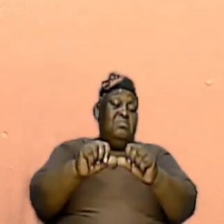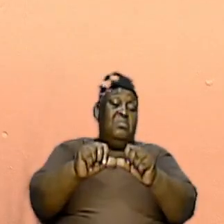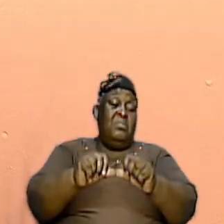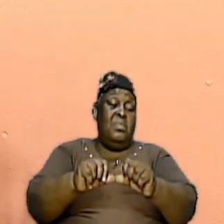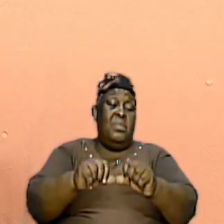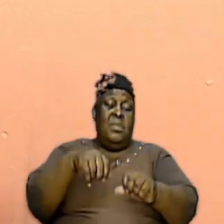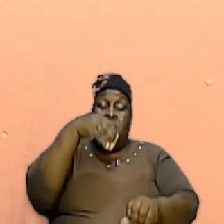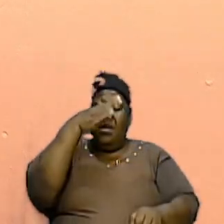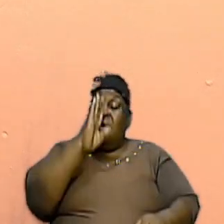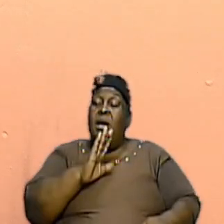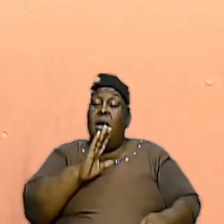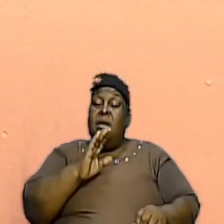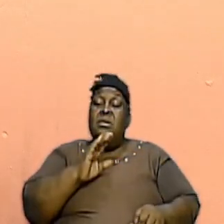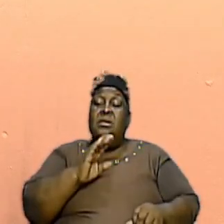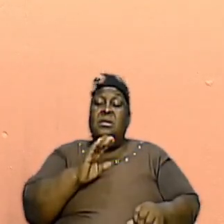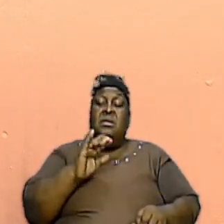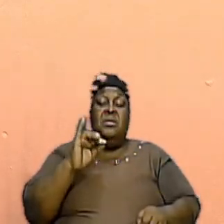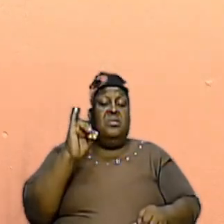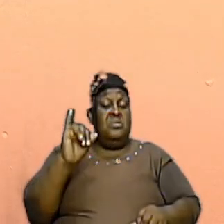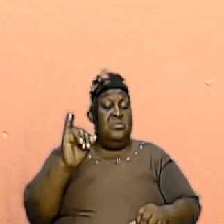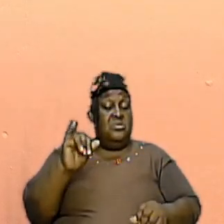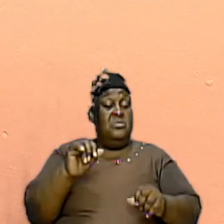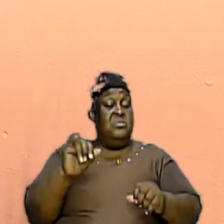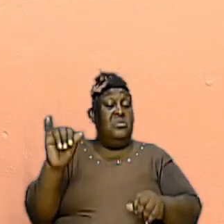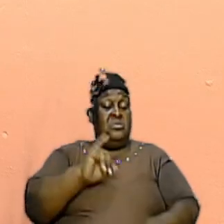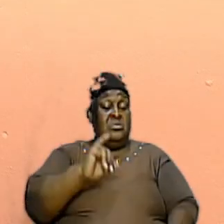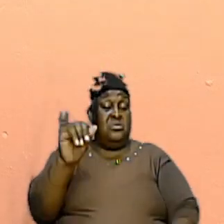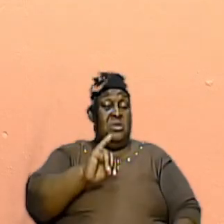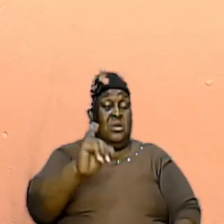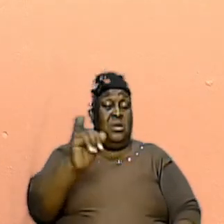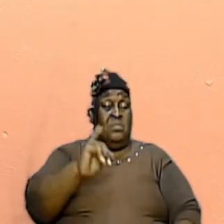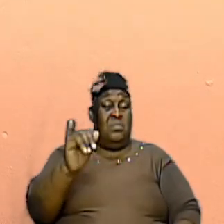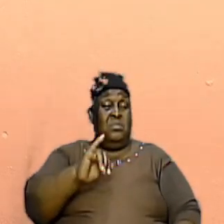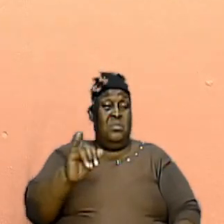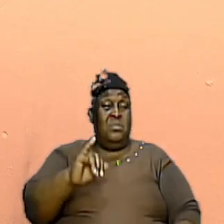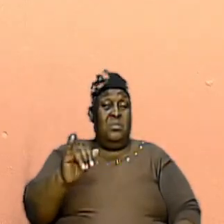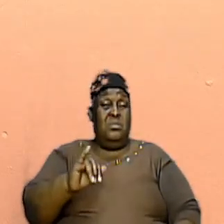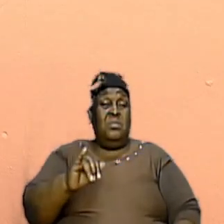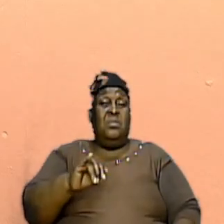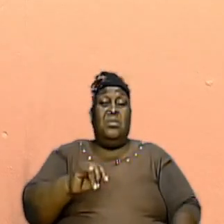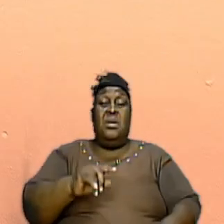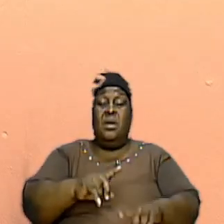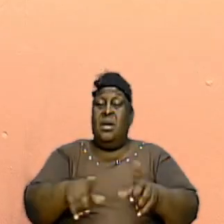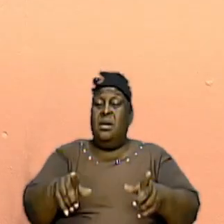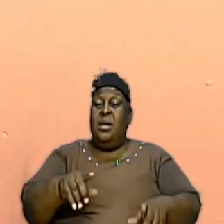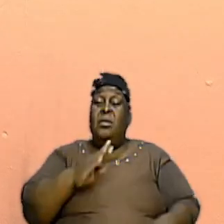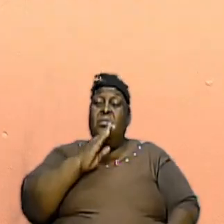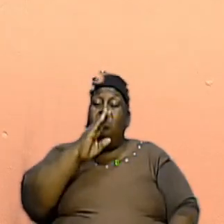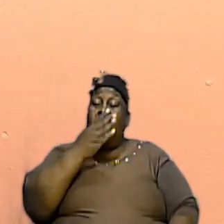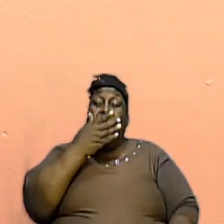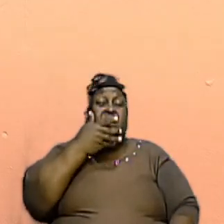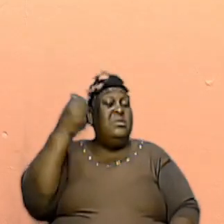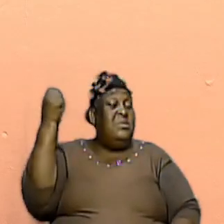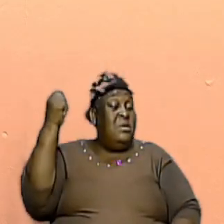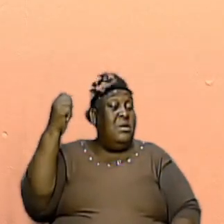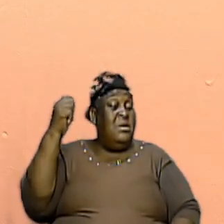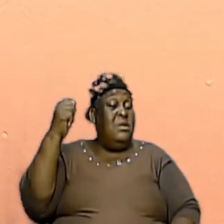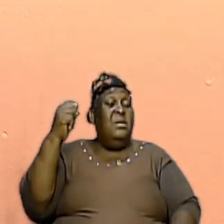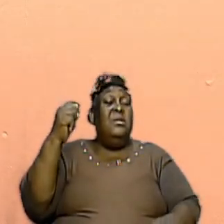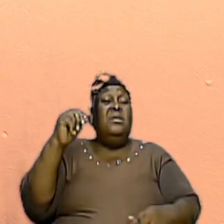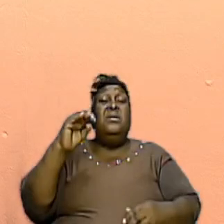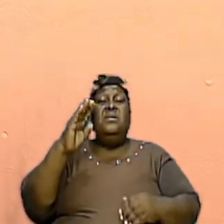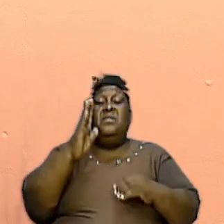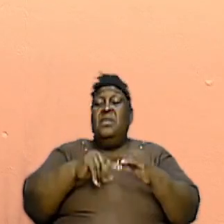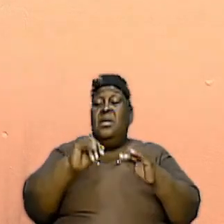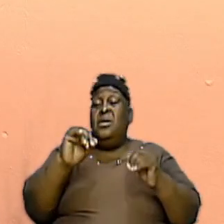He remains the same. He does not diminish. He does not get any better because He cannot be better than how He is.